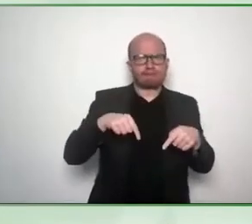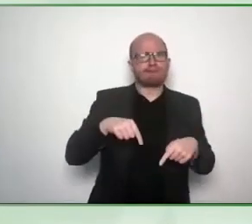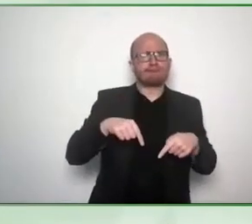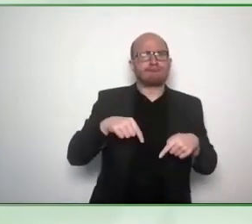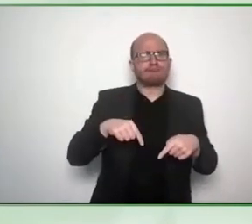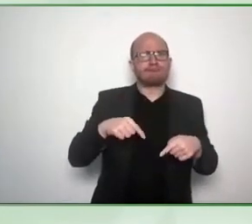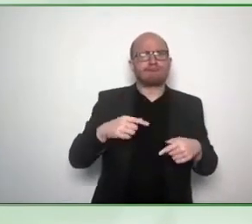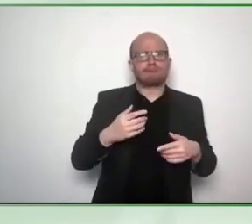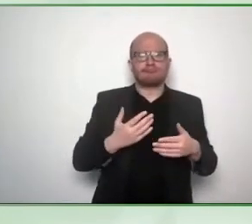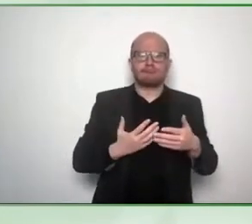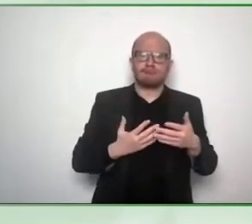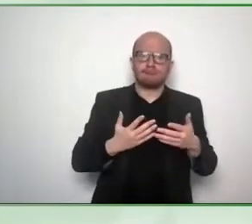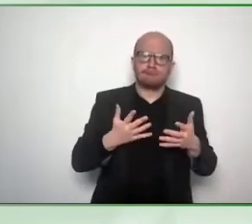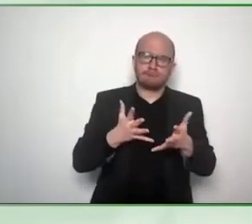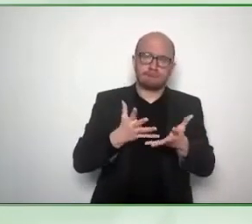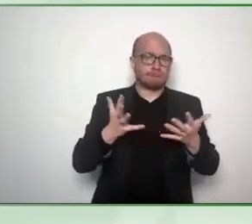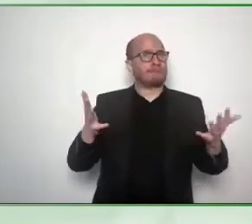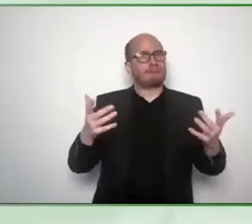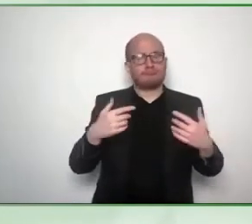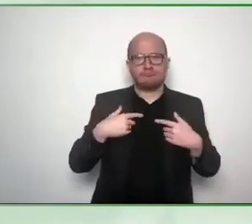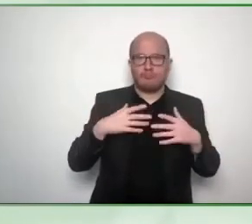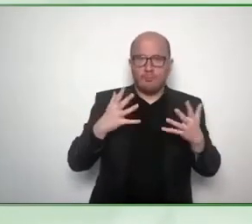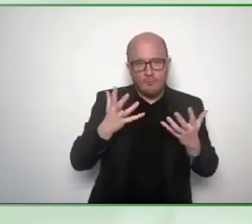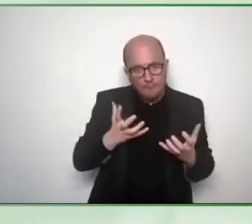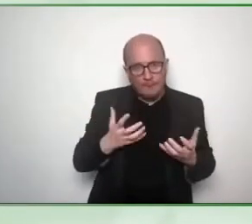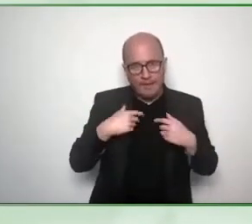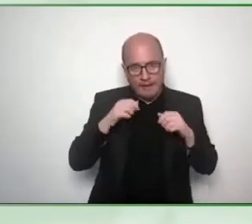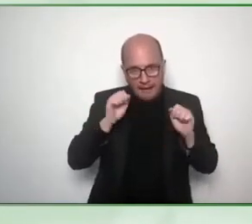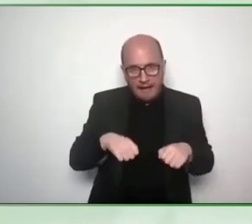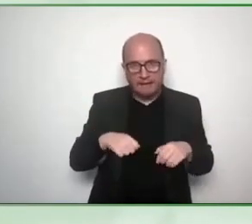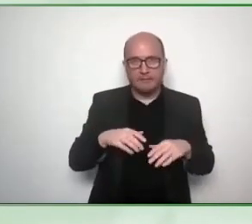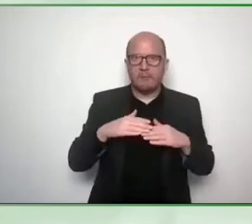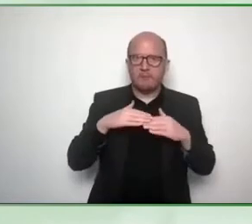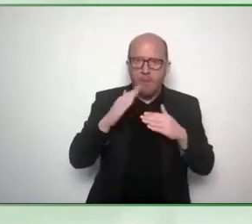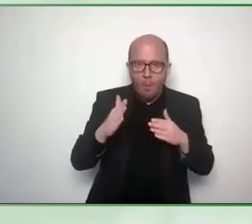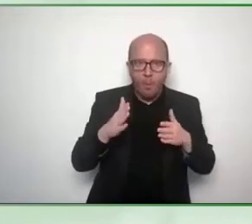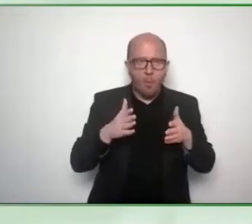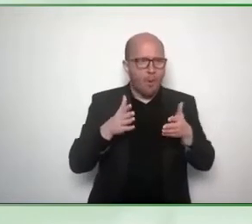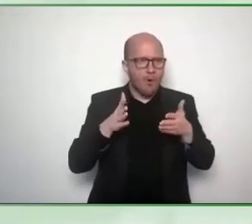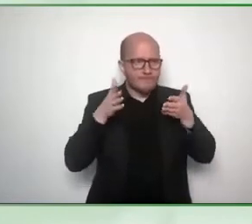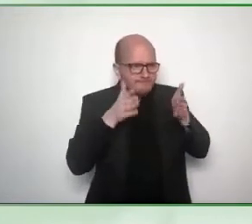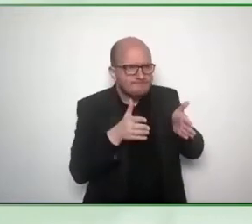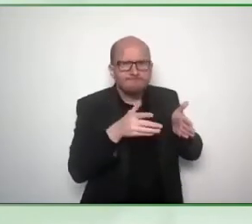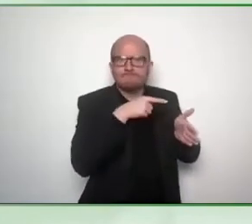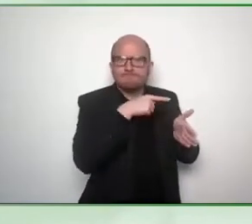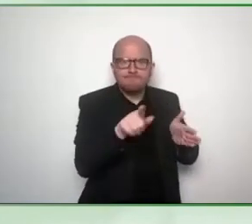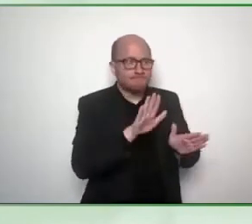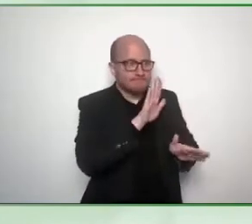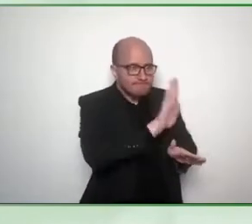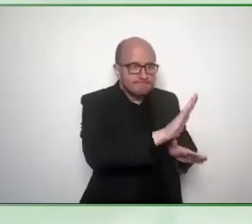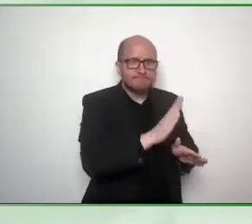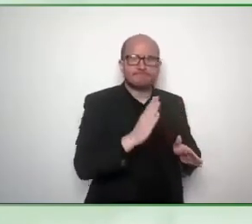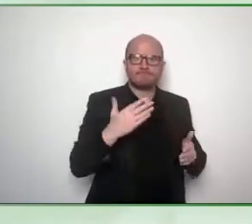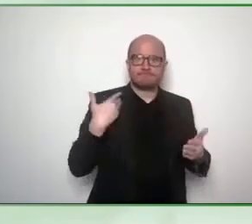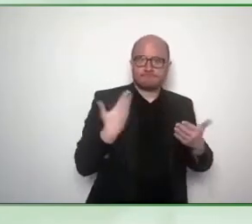extent I'm able to then focus attention on those individuals and elevate their voices